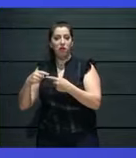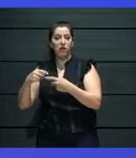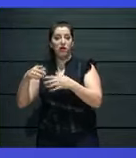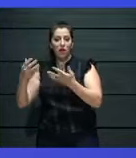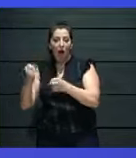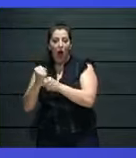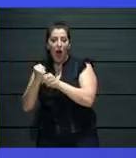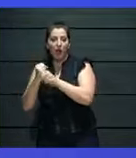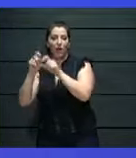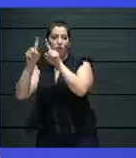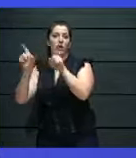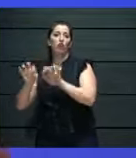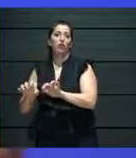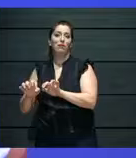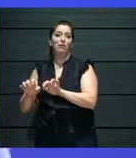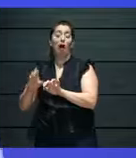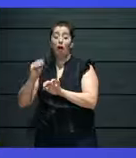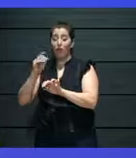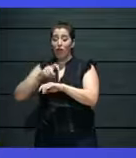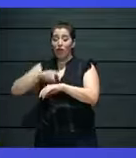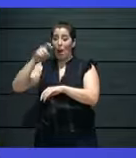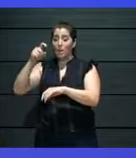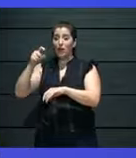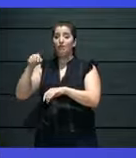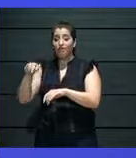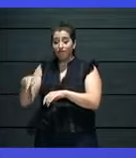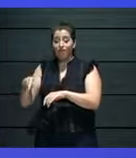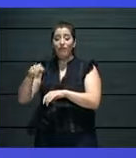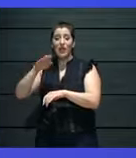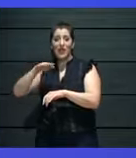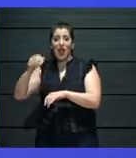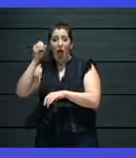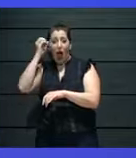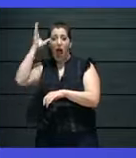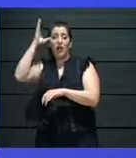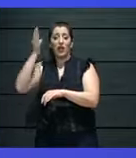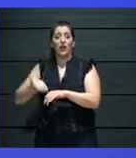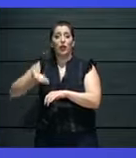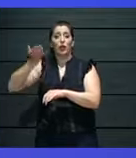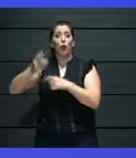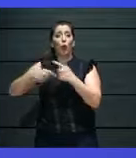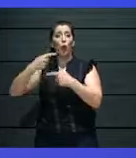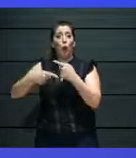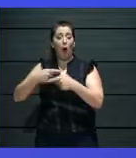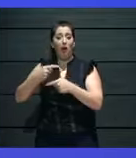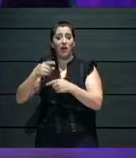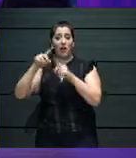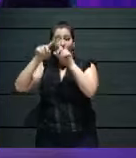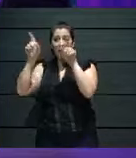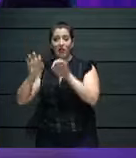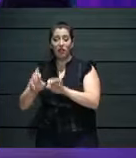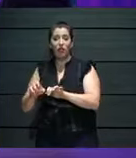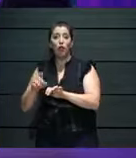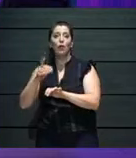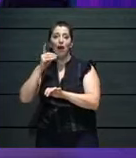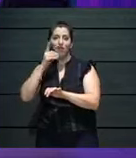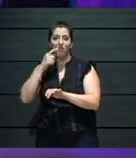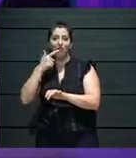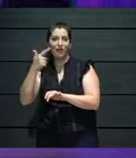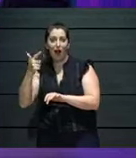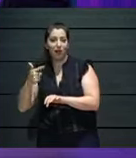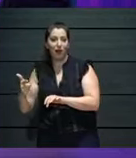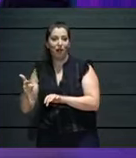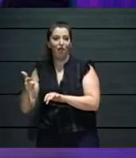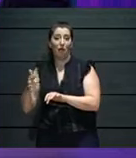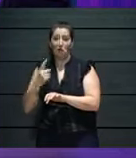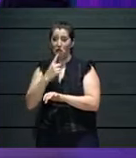the way forward in new media. That's for sure. Thank you, Mark. I have to stop this discussion here, but to move